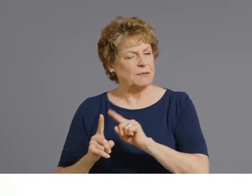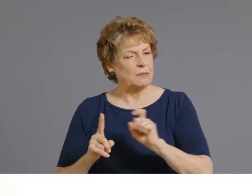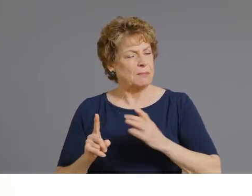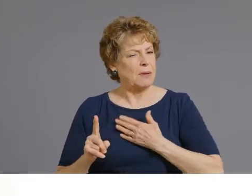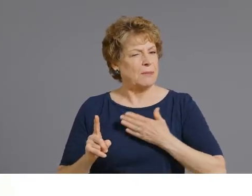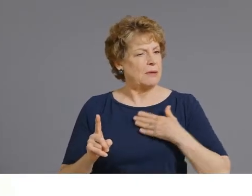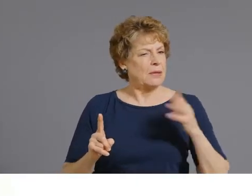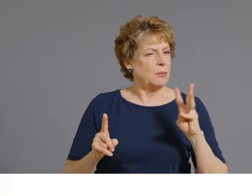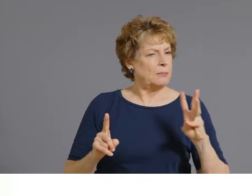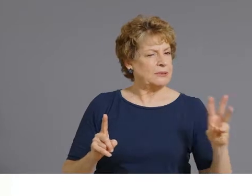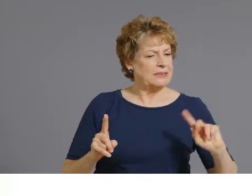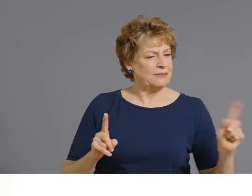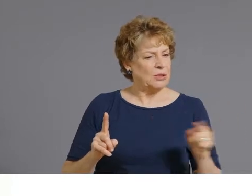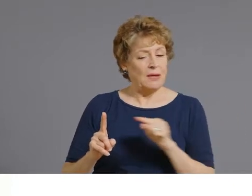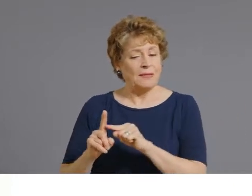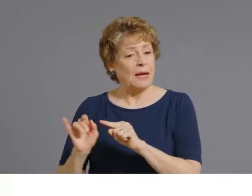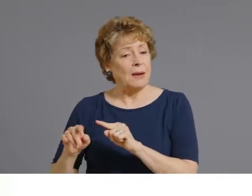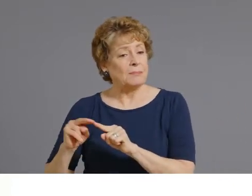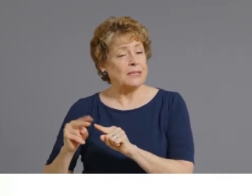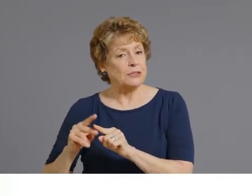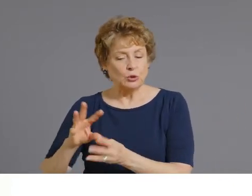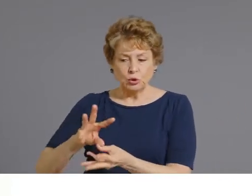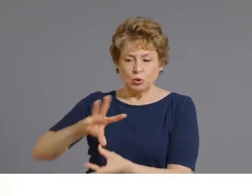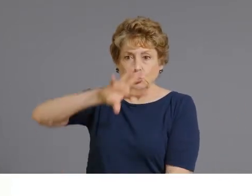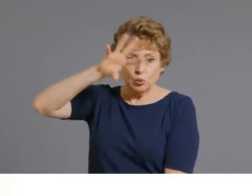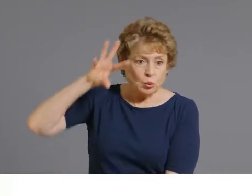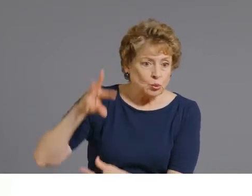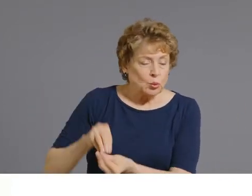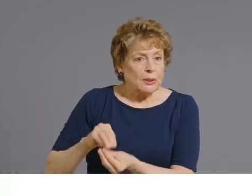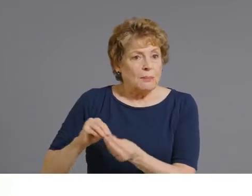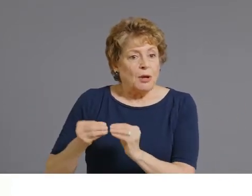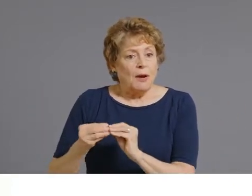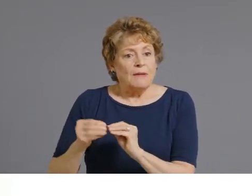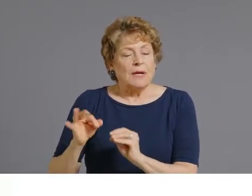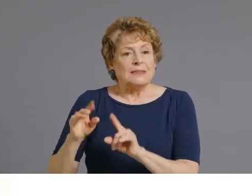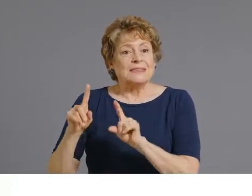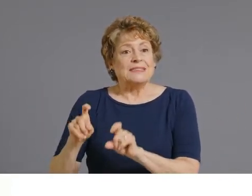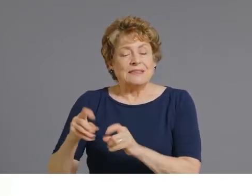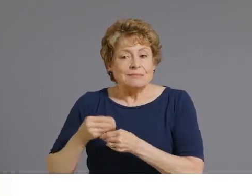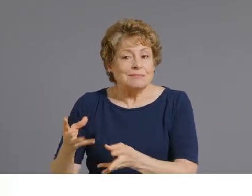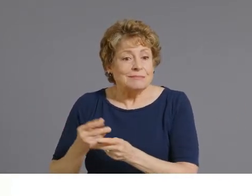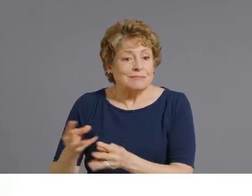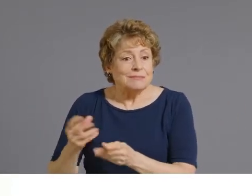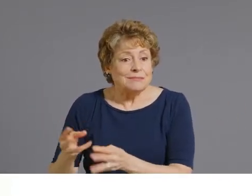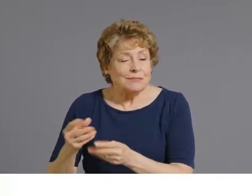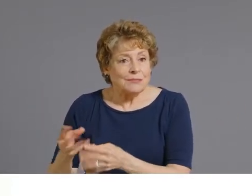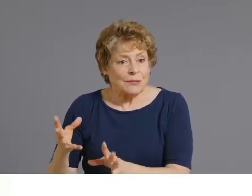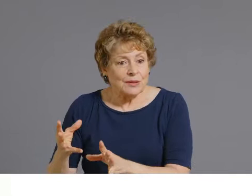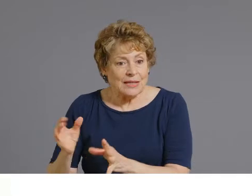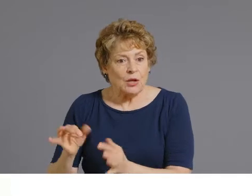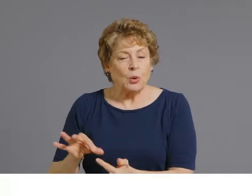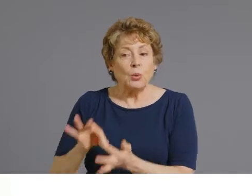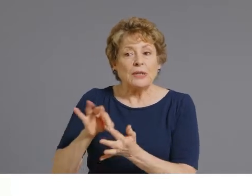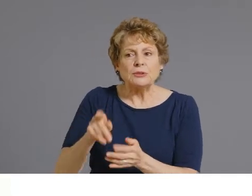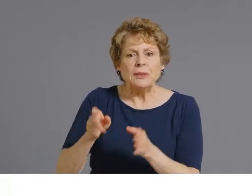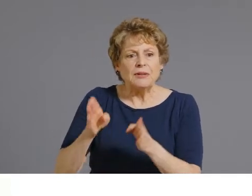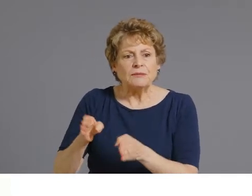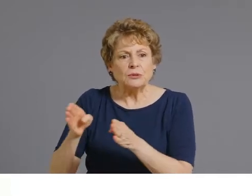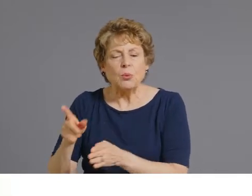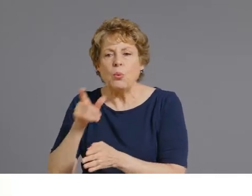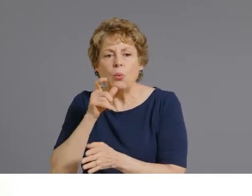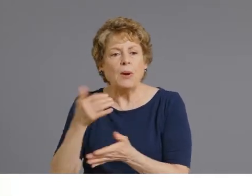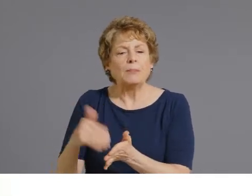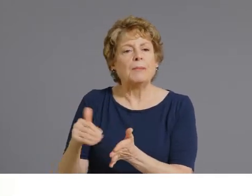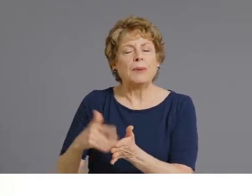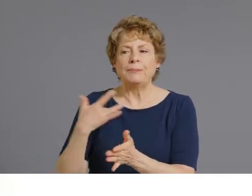is the total number of tests performed in both unique individuals as well as those that are getting repeat tests and have been tested